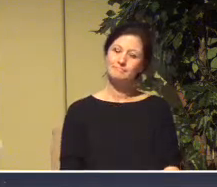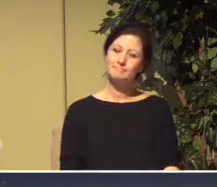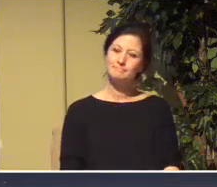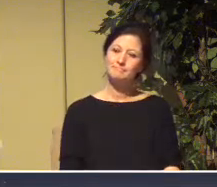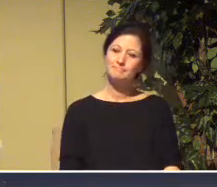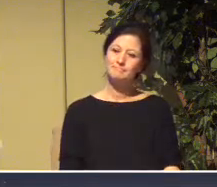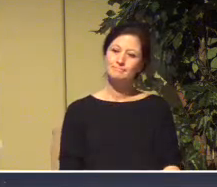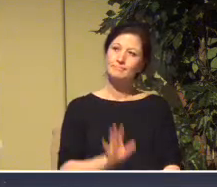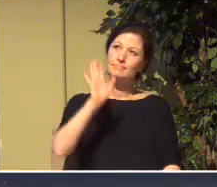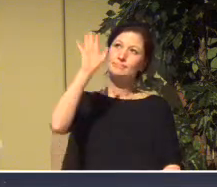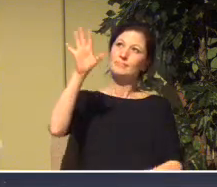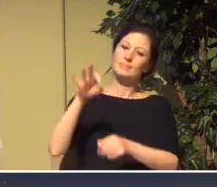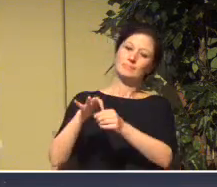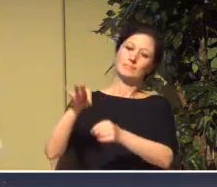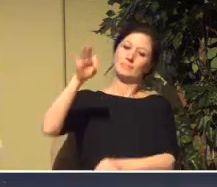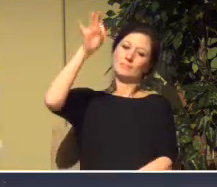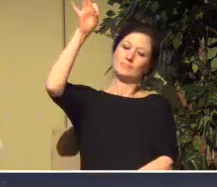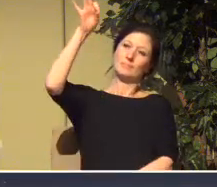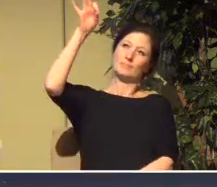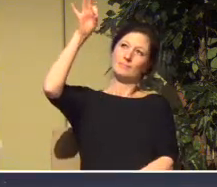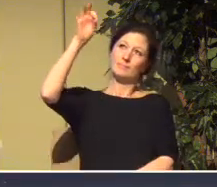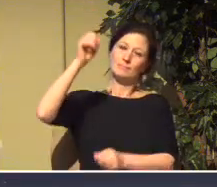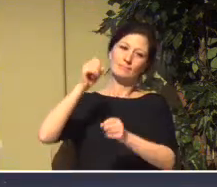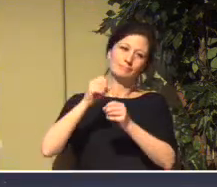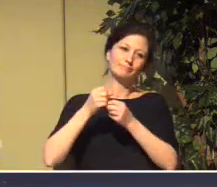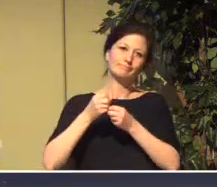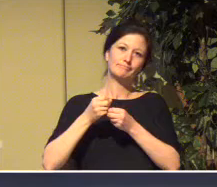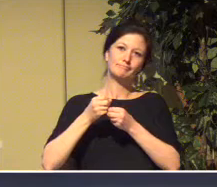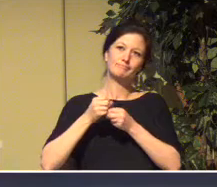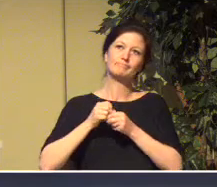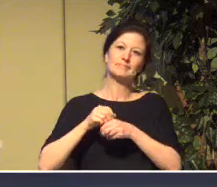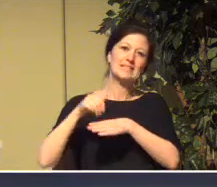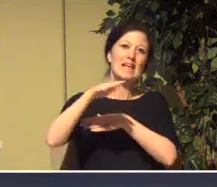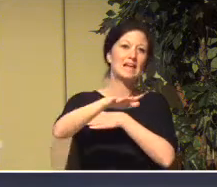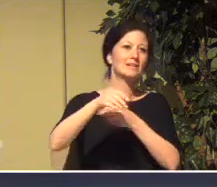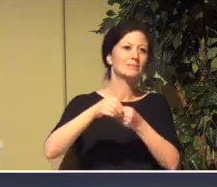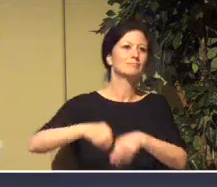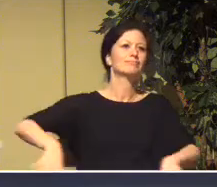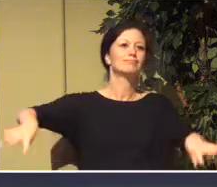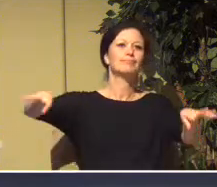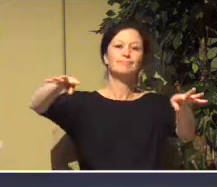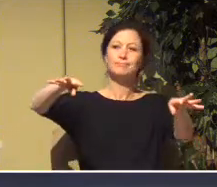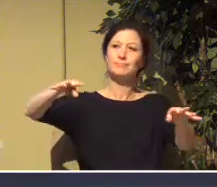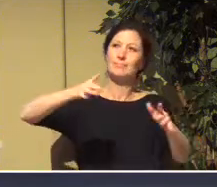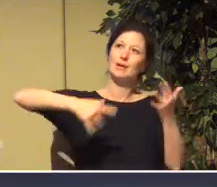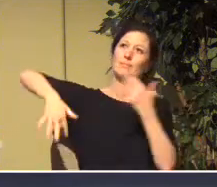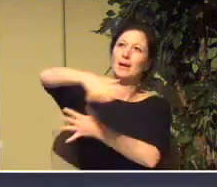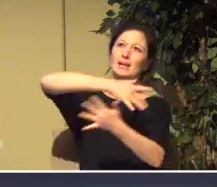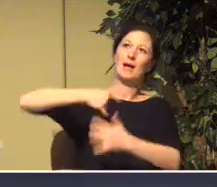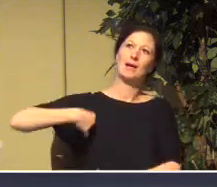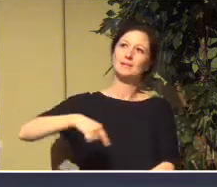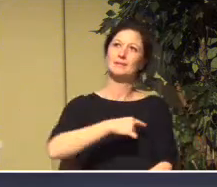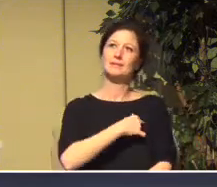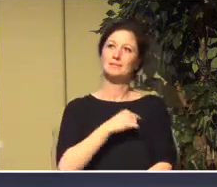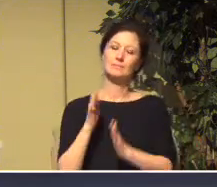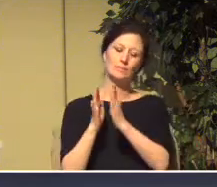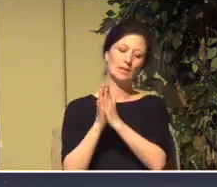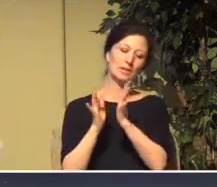Release your spirit among us. Pray that in Jesus' name. Amen.